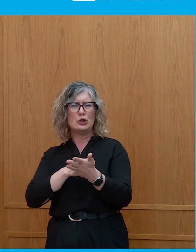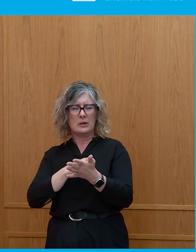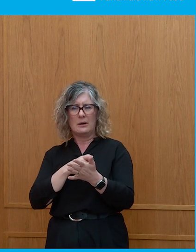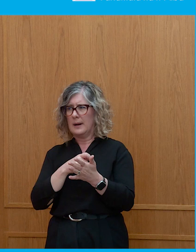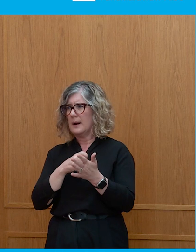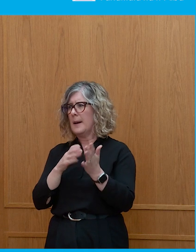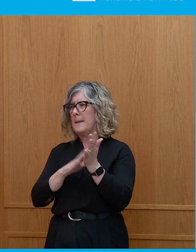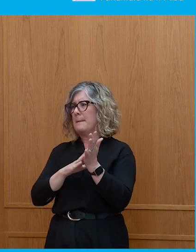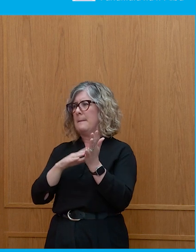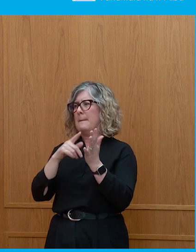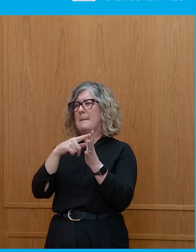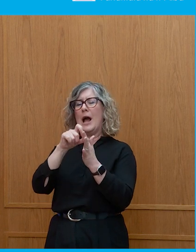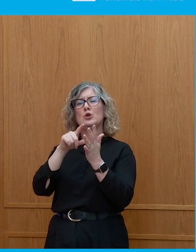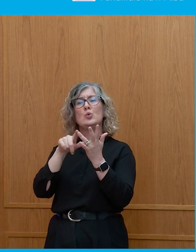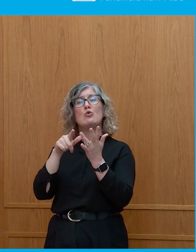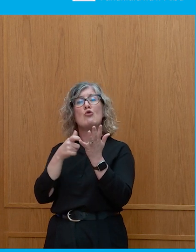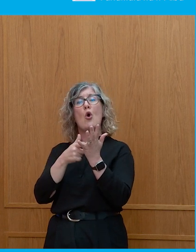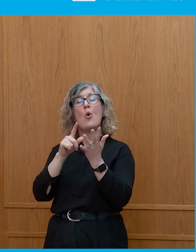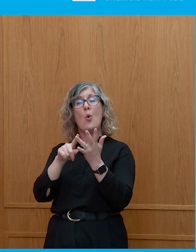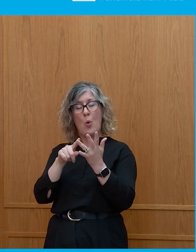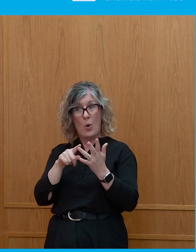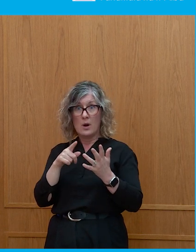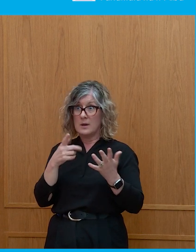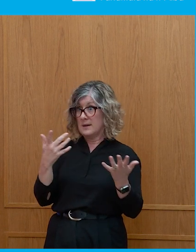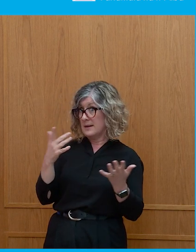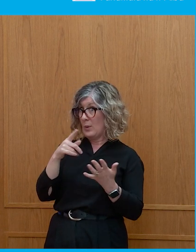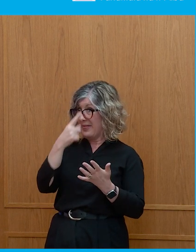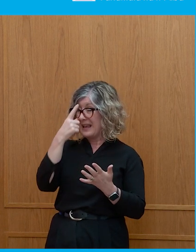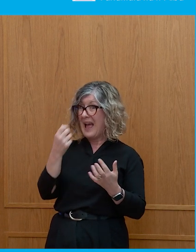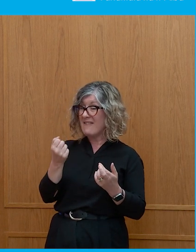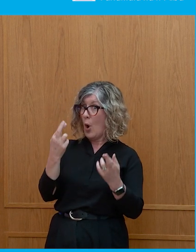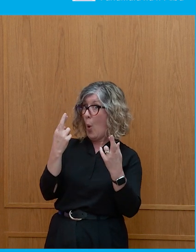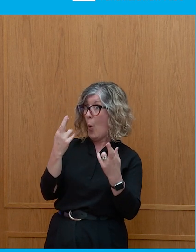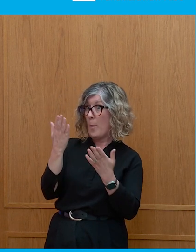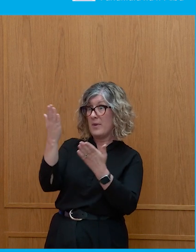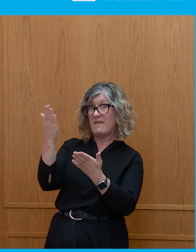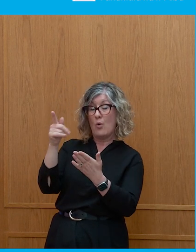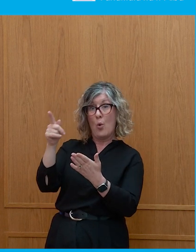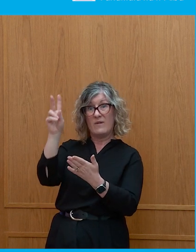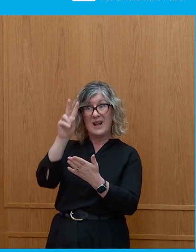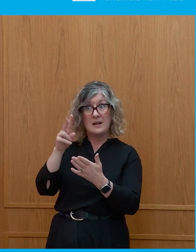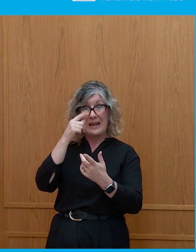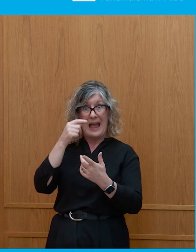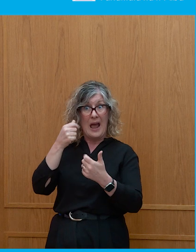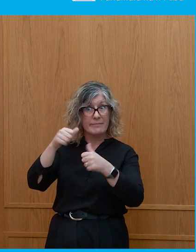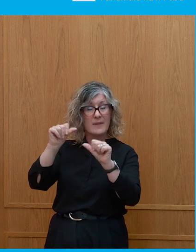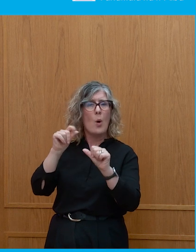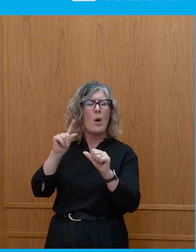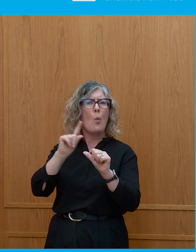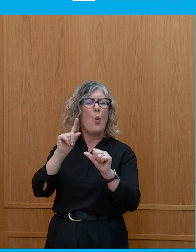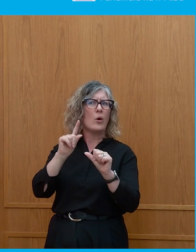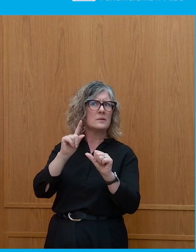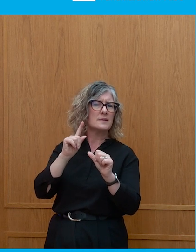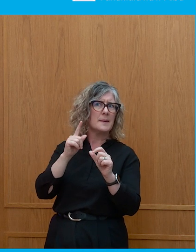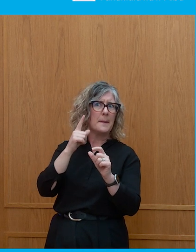Venezuelan democracy? Is there any more hope left there? And then the impact on South American democracy wider? Well, not